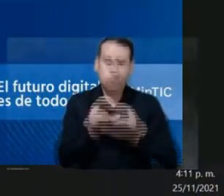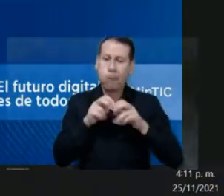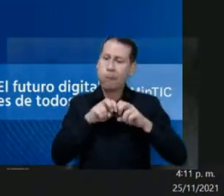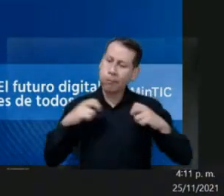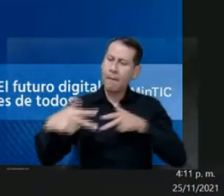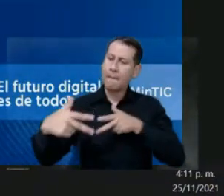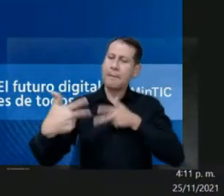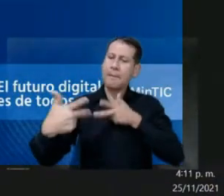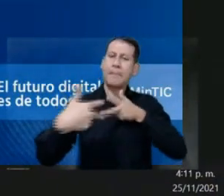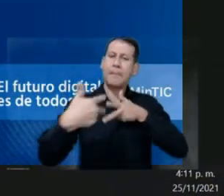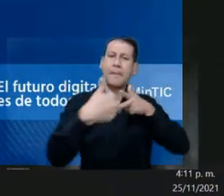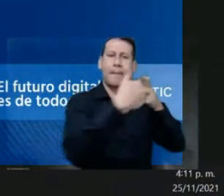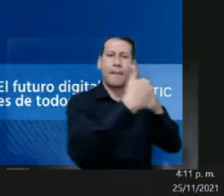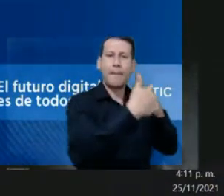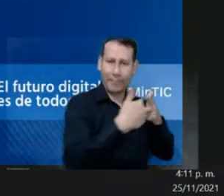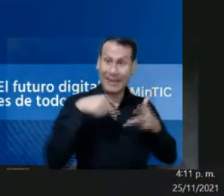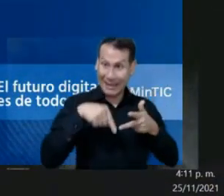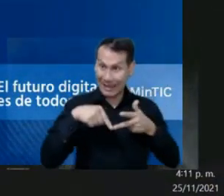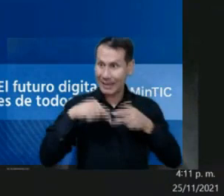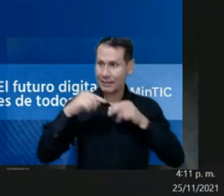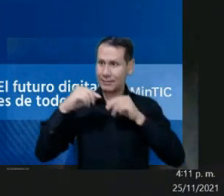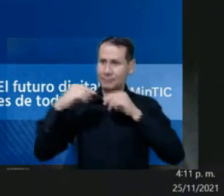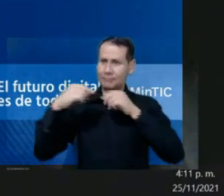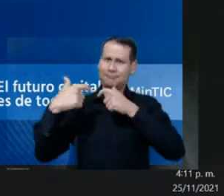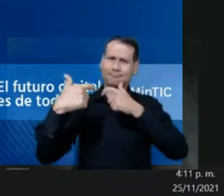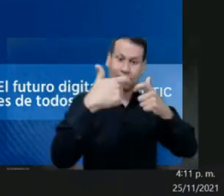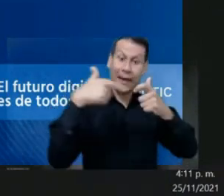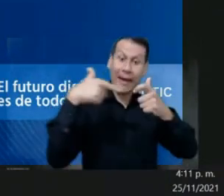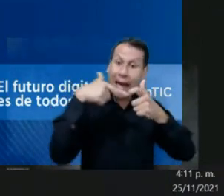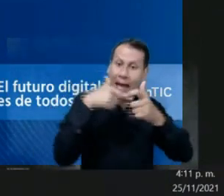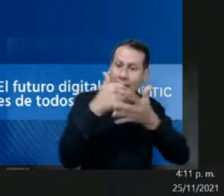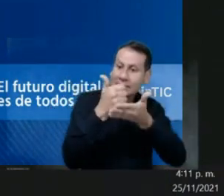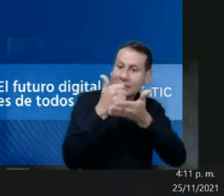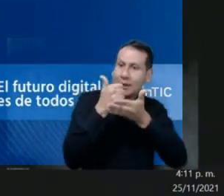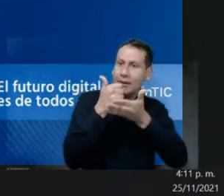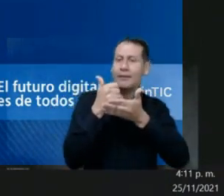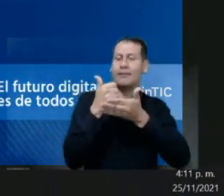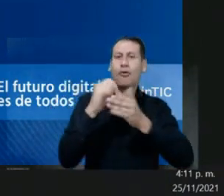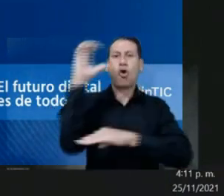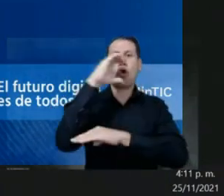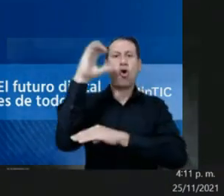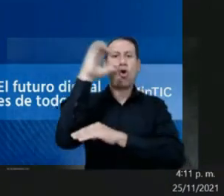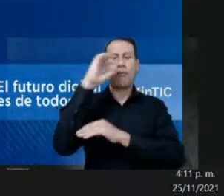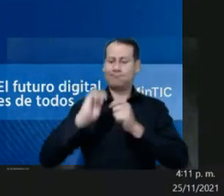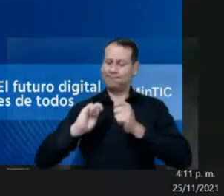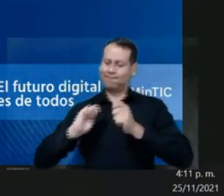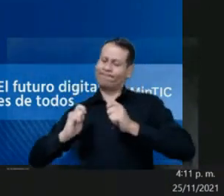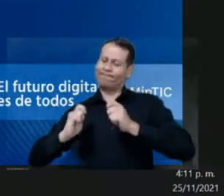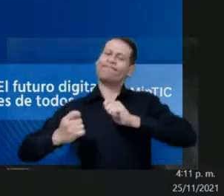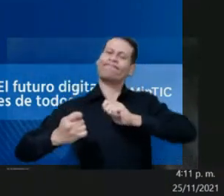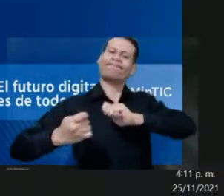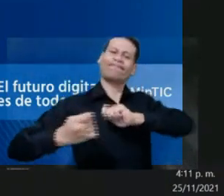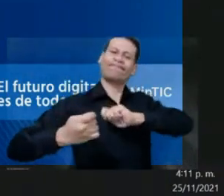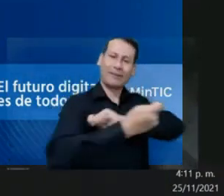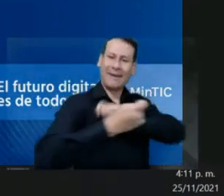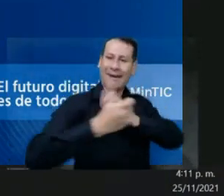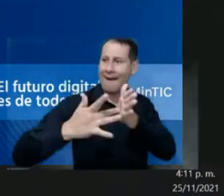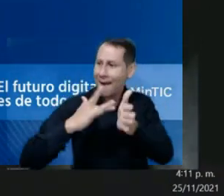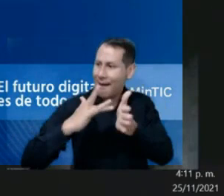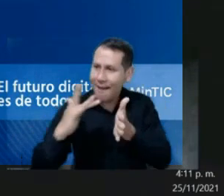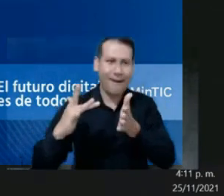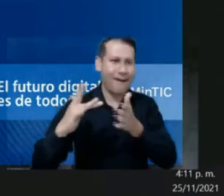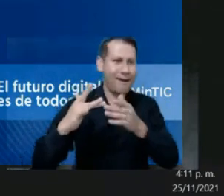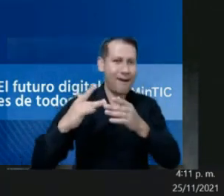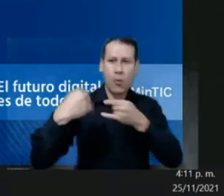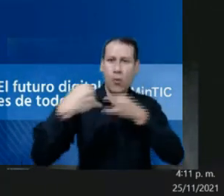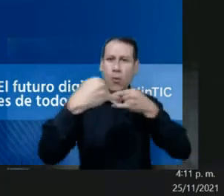Spectrum, and what is the role of Spectrum within the Framework and Digital Transformation of Colombia. I think we have the main